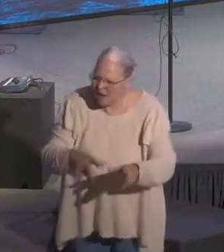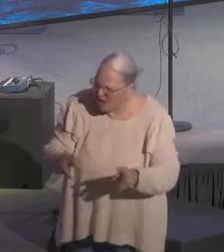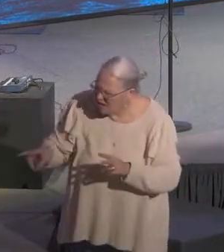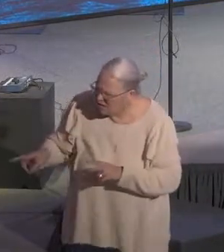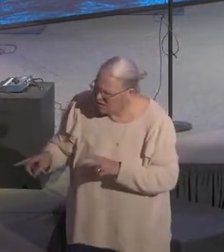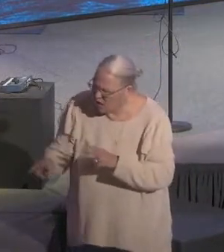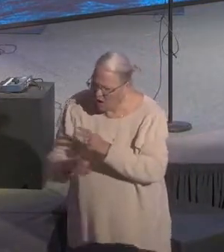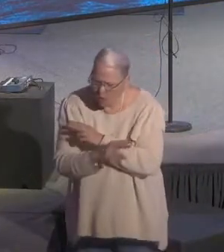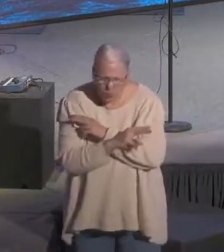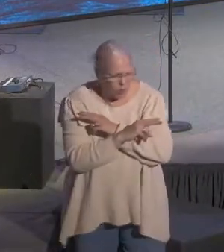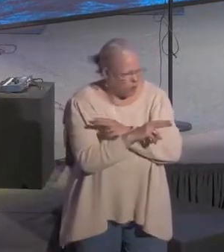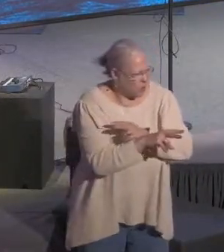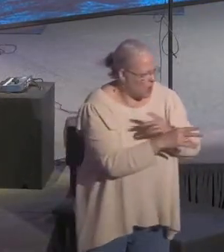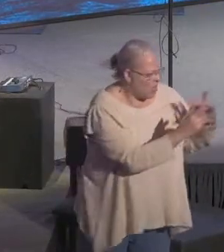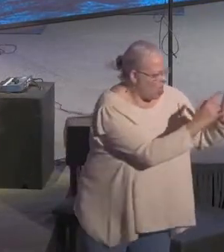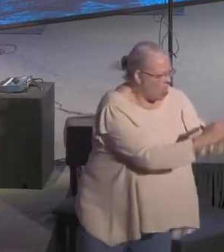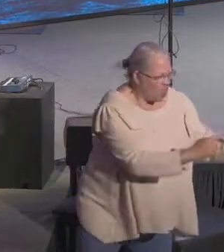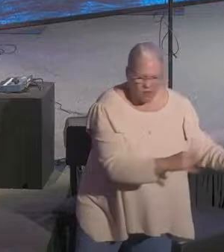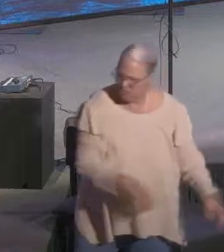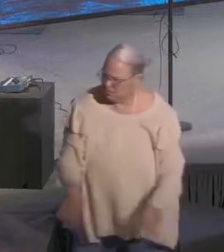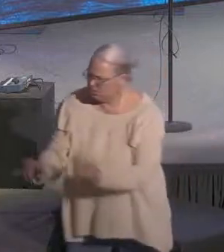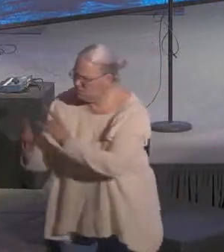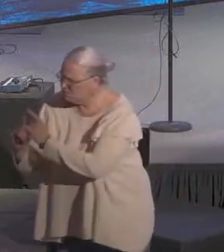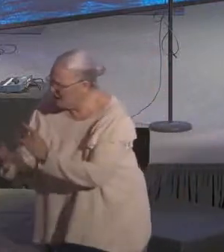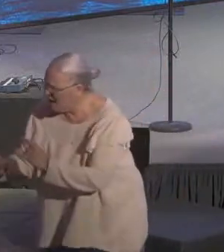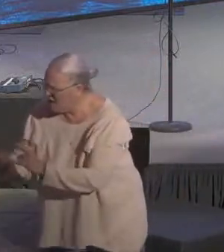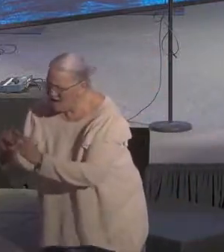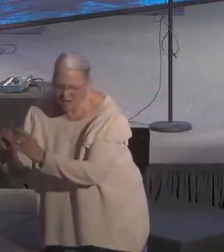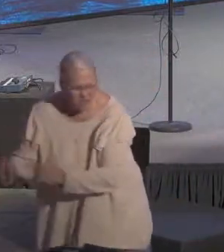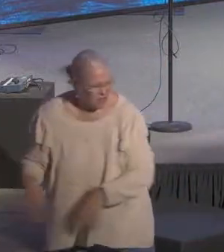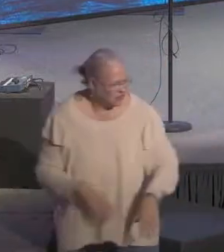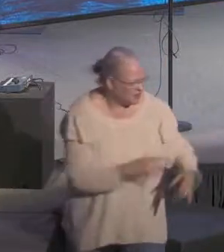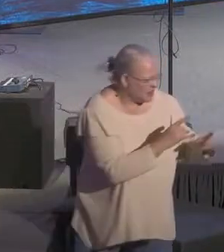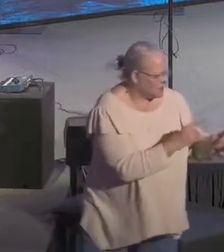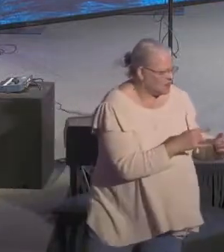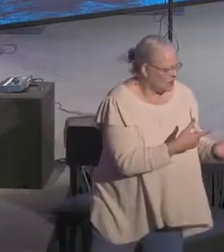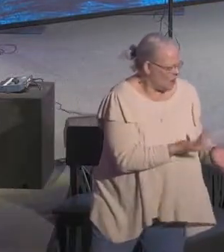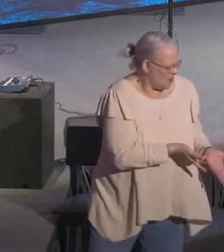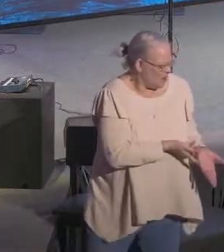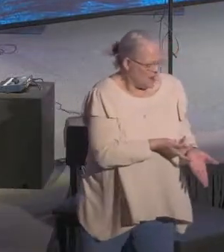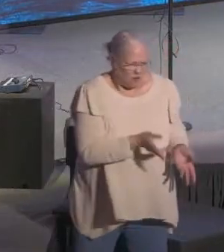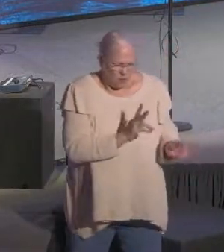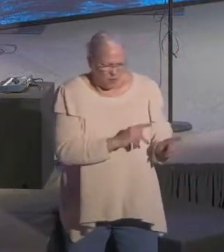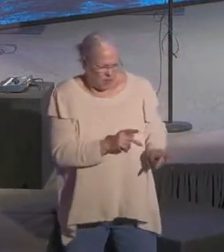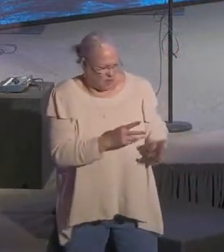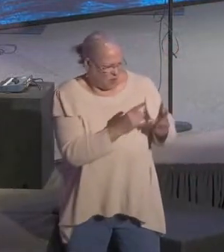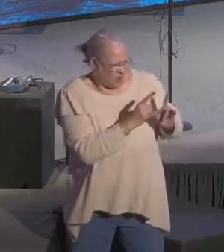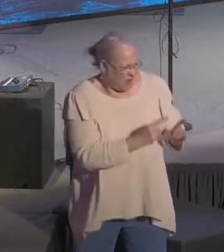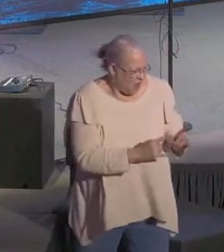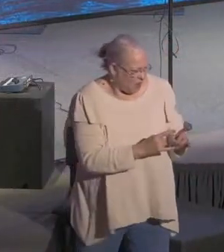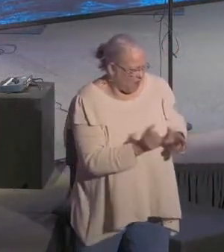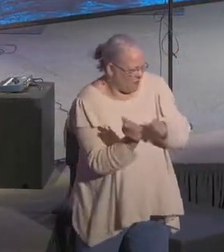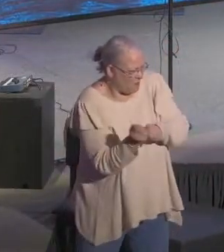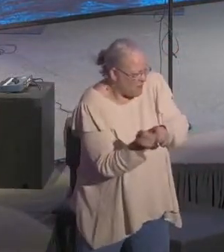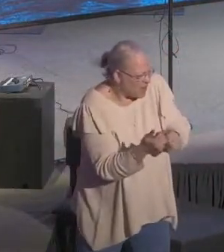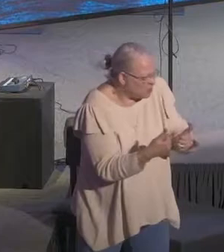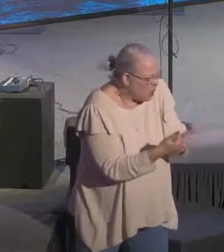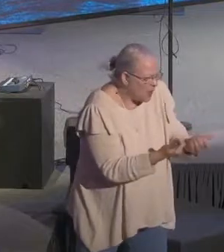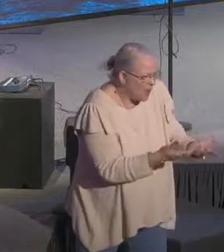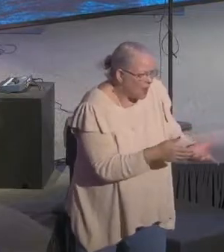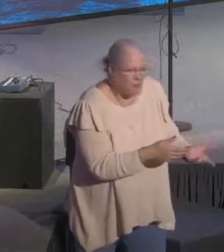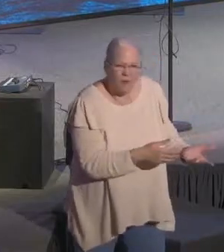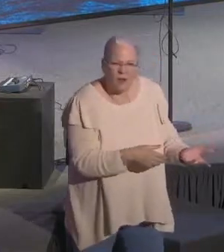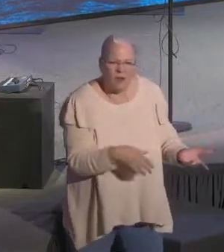And I was naive enough to think there's a baseball game today and people are camping out here for the baseball game? Maybe football in Pittsburgh, maybe not the